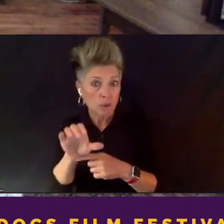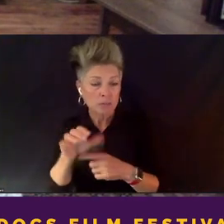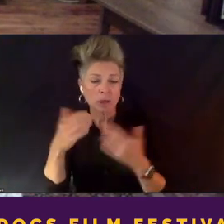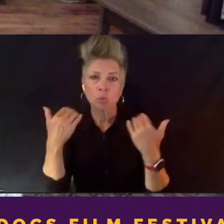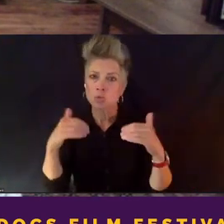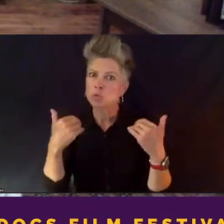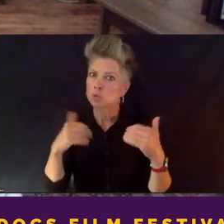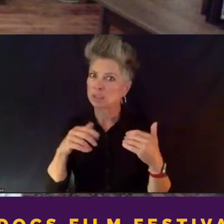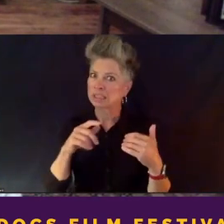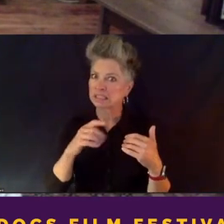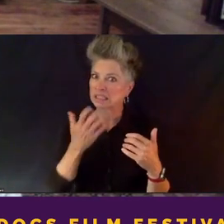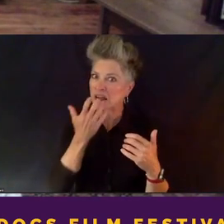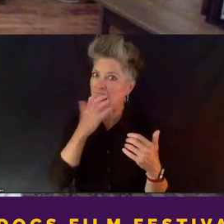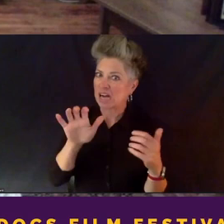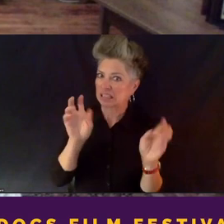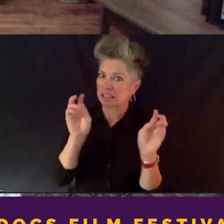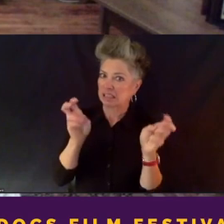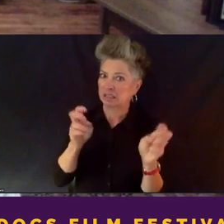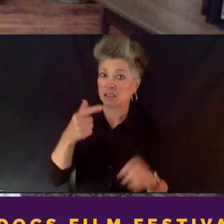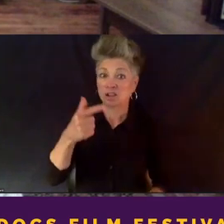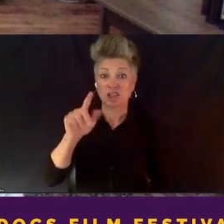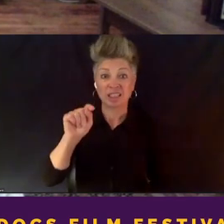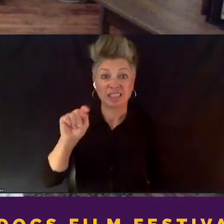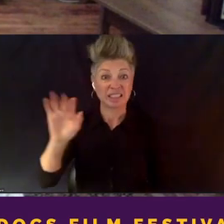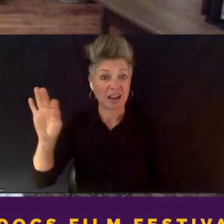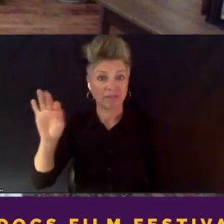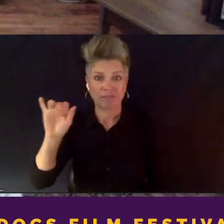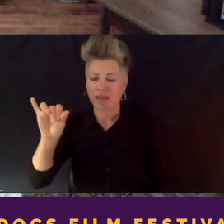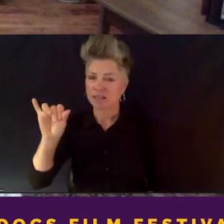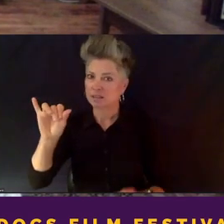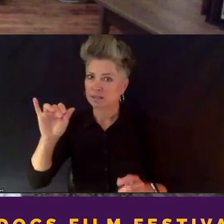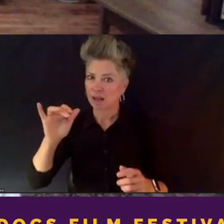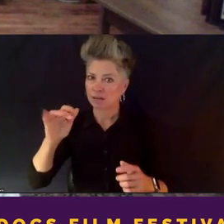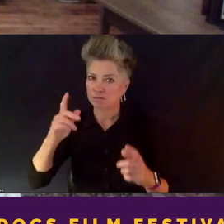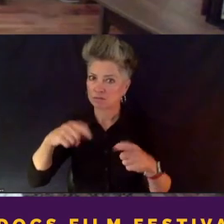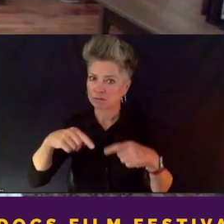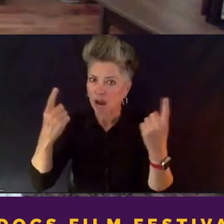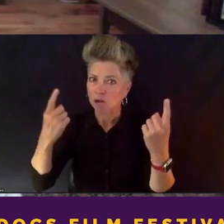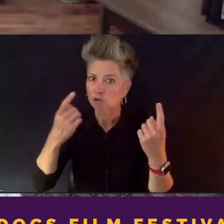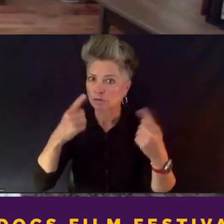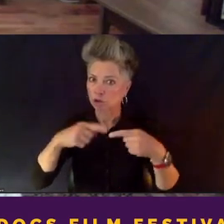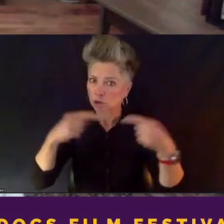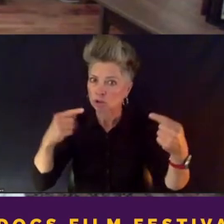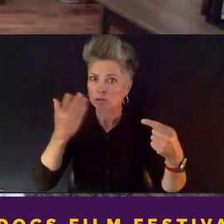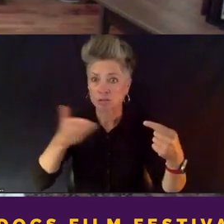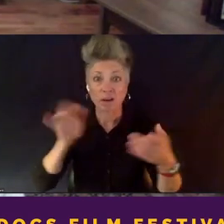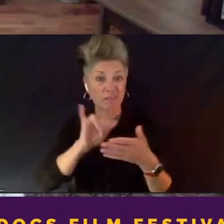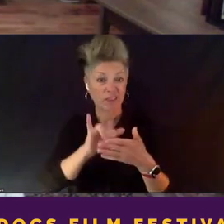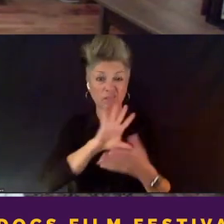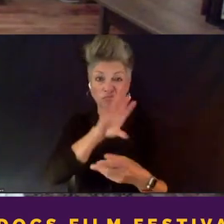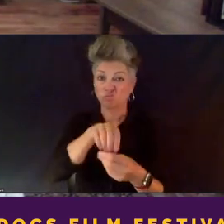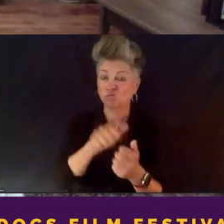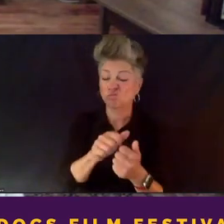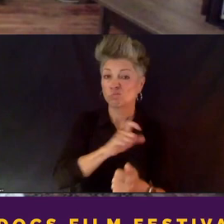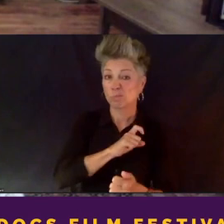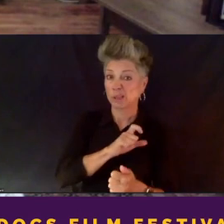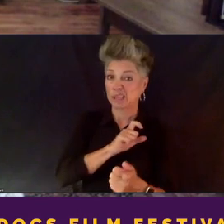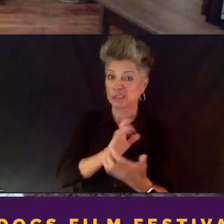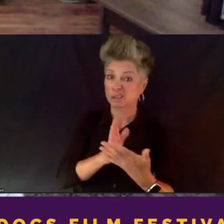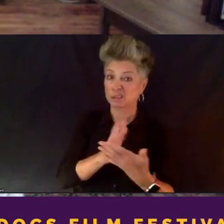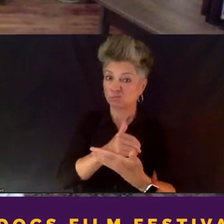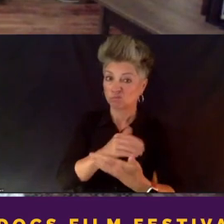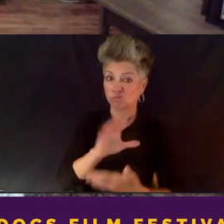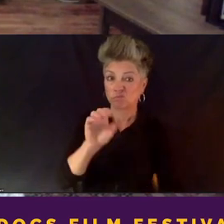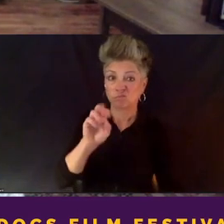when you say GTTF, that's the gun trace task force that was involved in this, you know, police corruption. Uh, and speaking to those